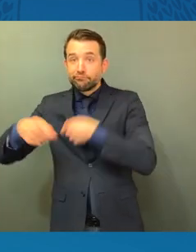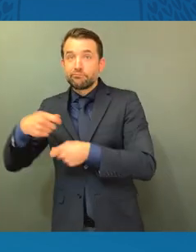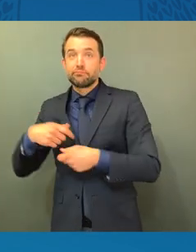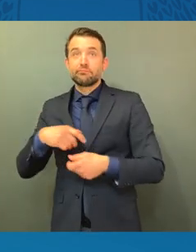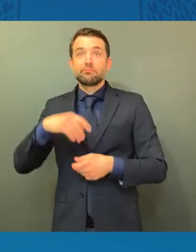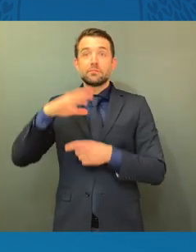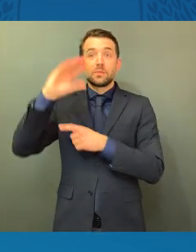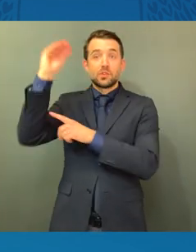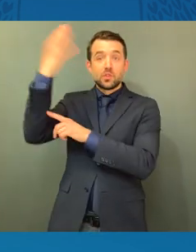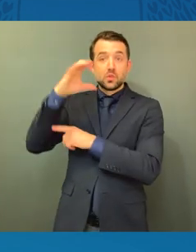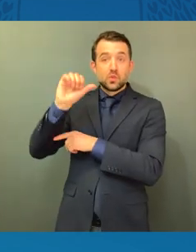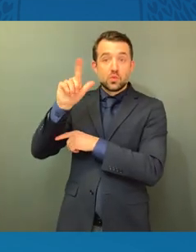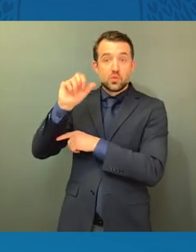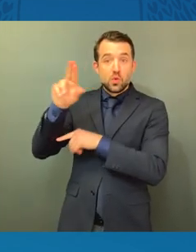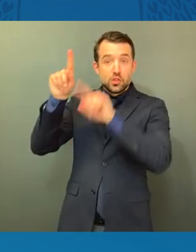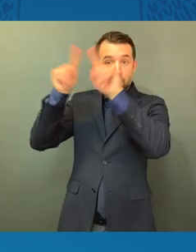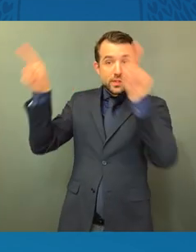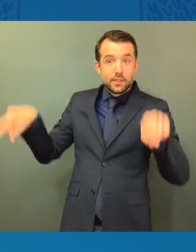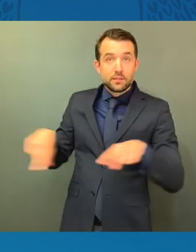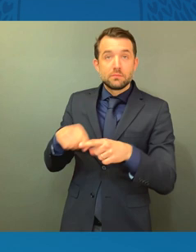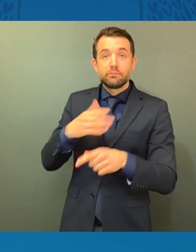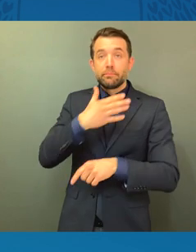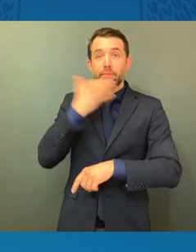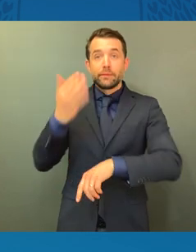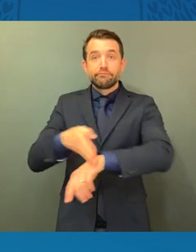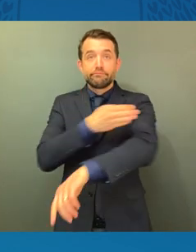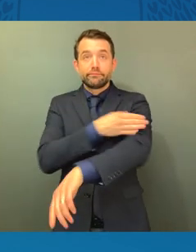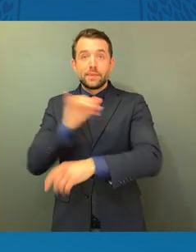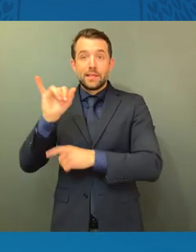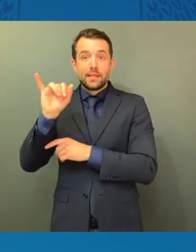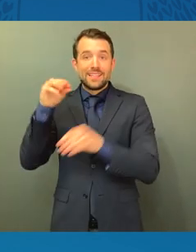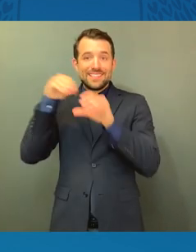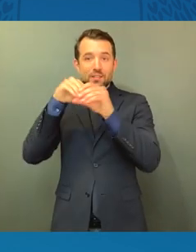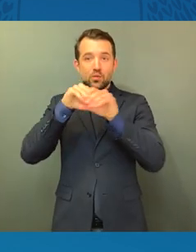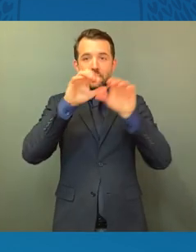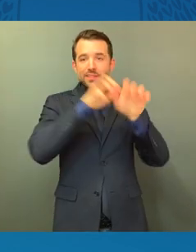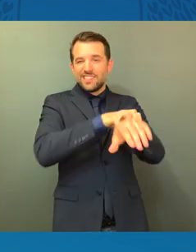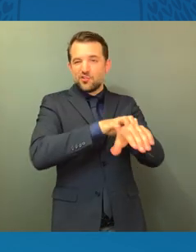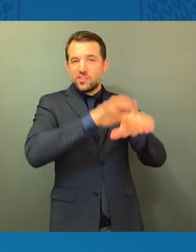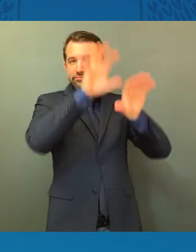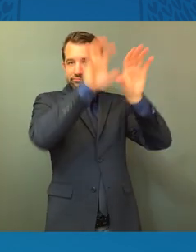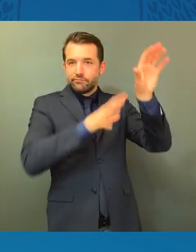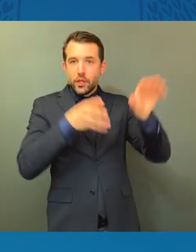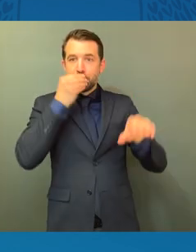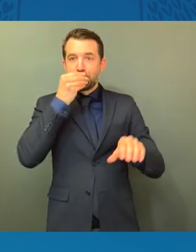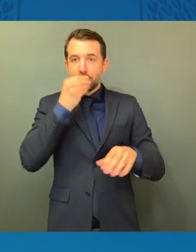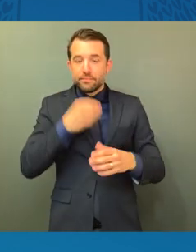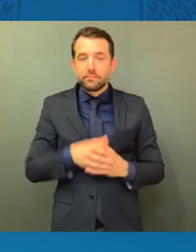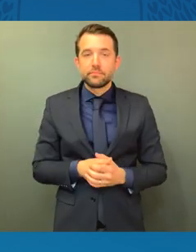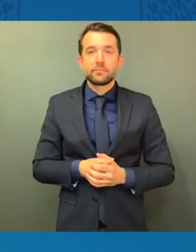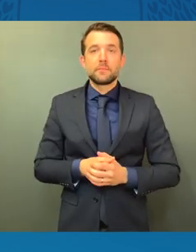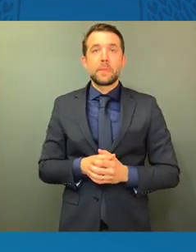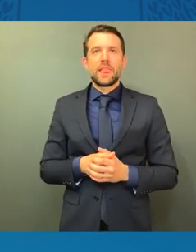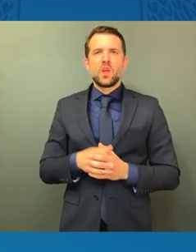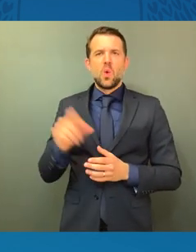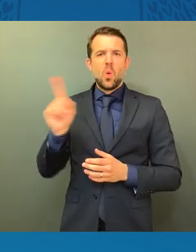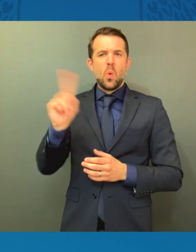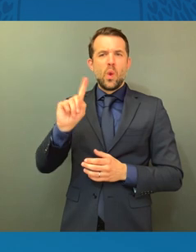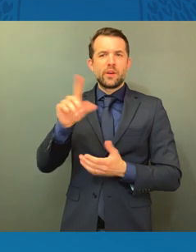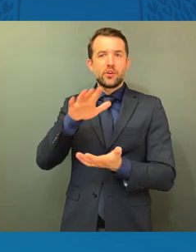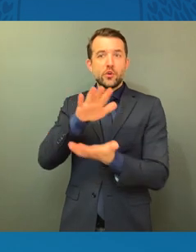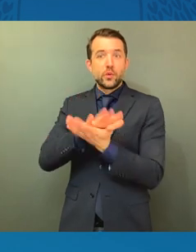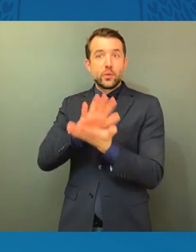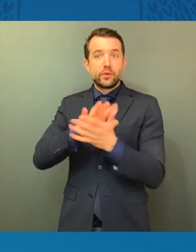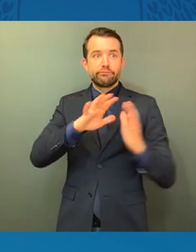And they will, of course, prioritize underserved districts. These grants will also